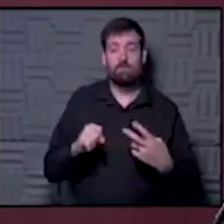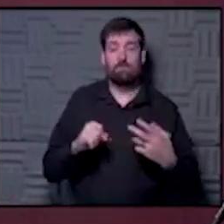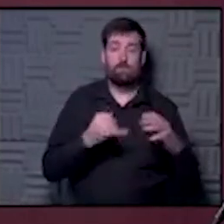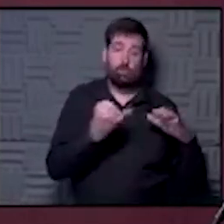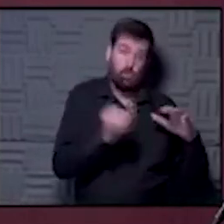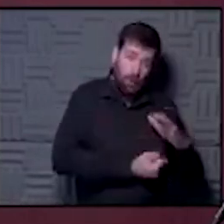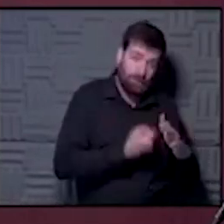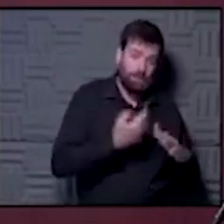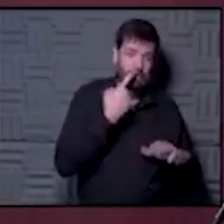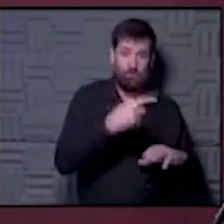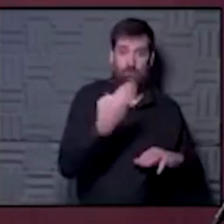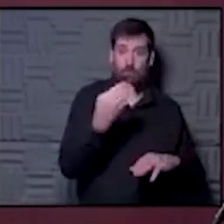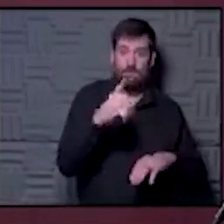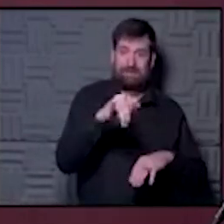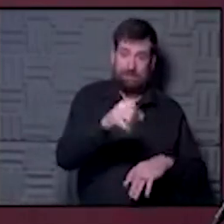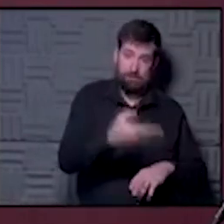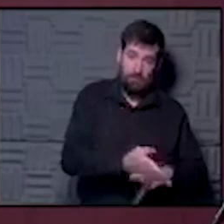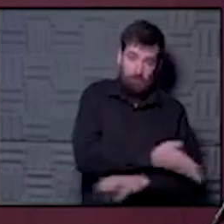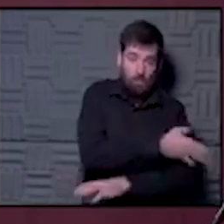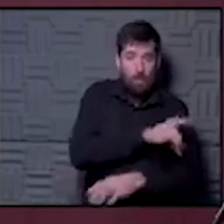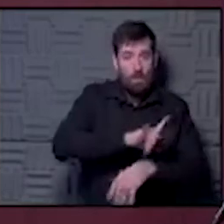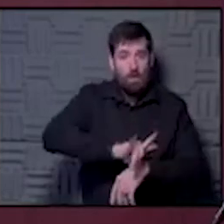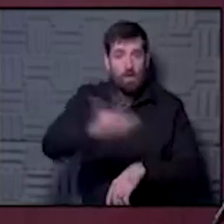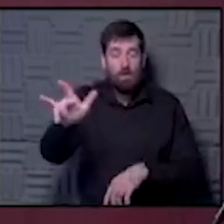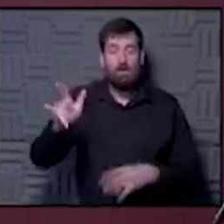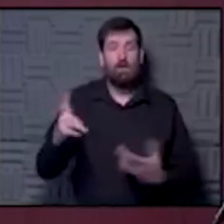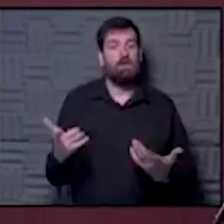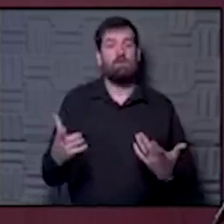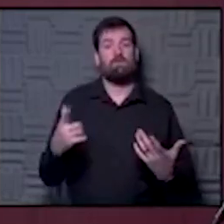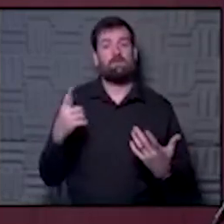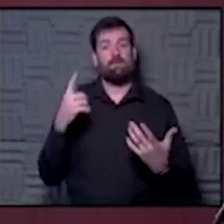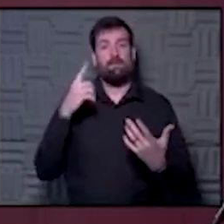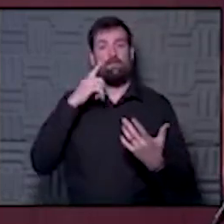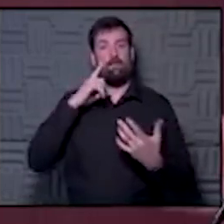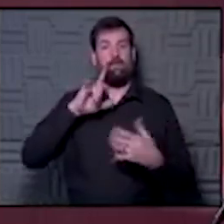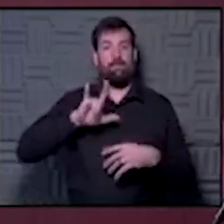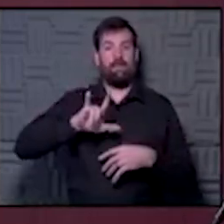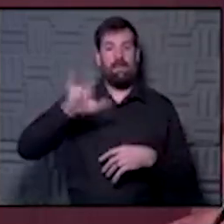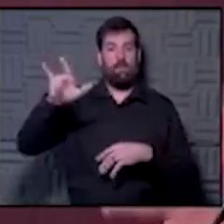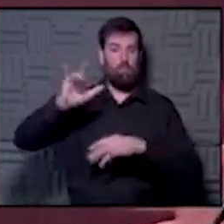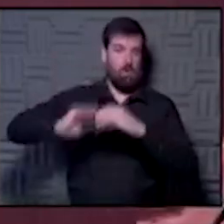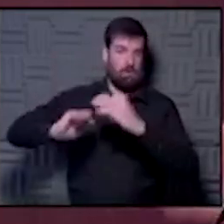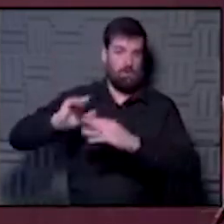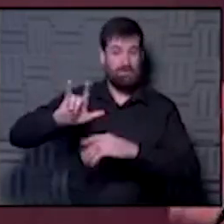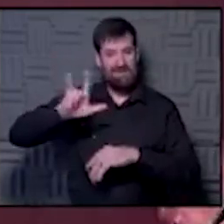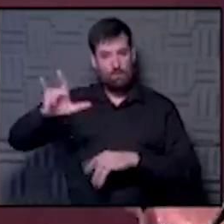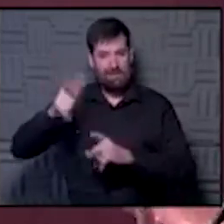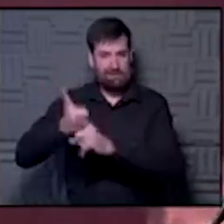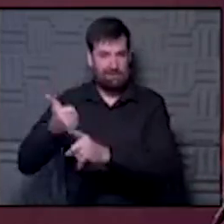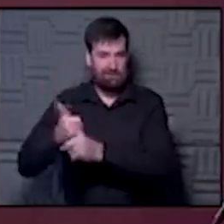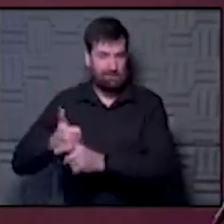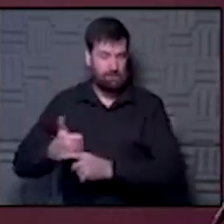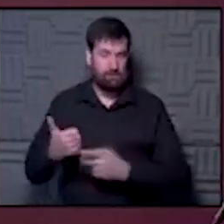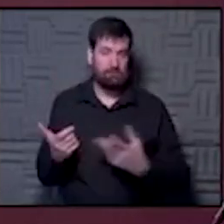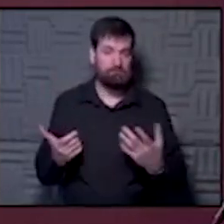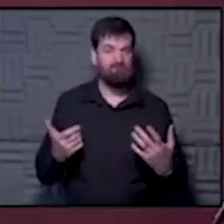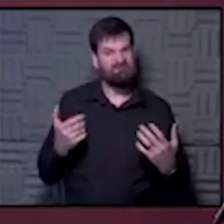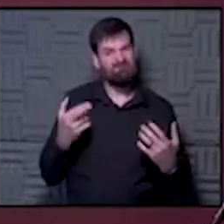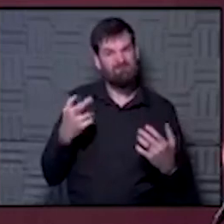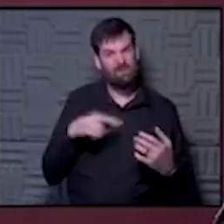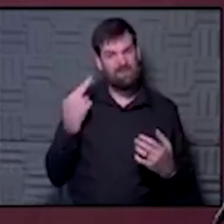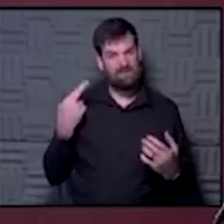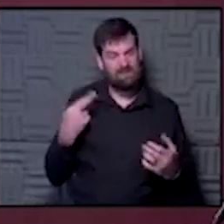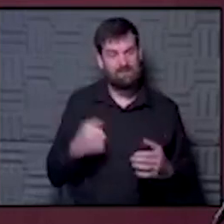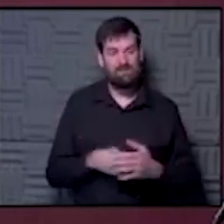quarantining strictly for 14 days prior to getting on the airplane. I think the airport airplane experience is a